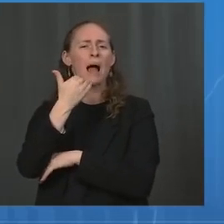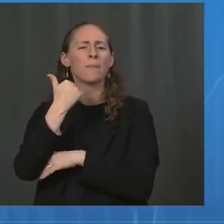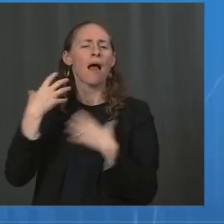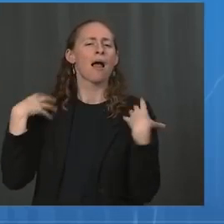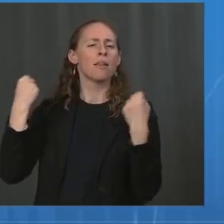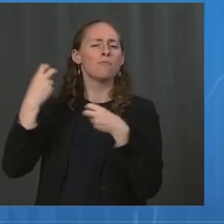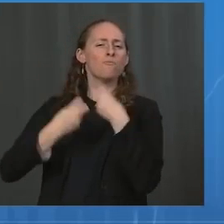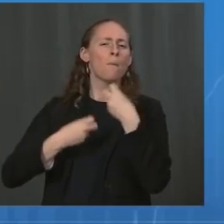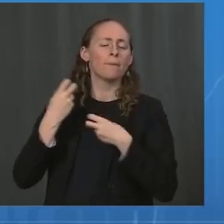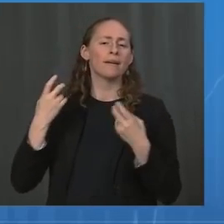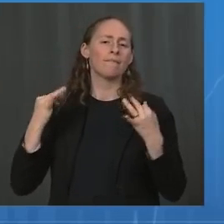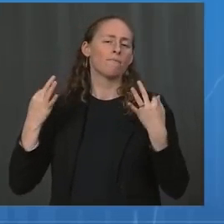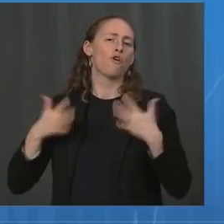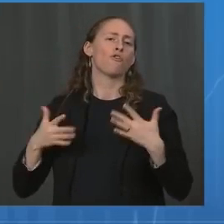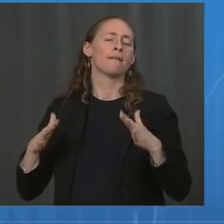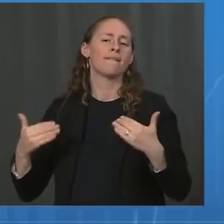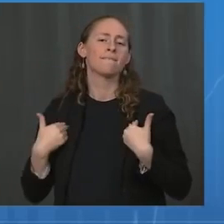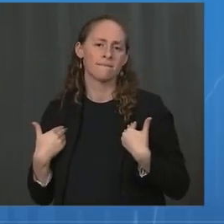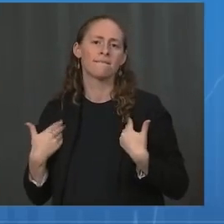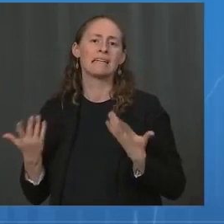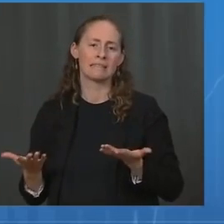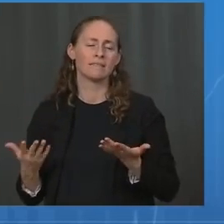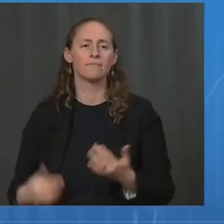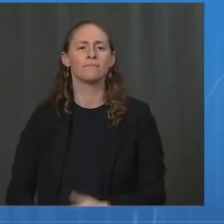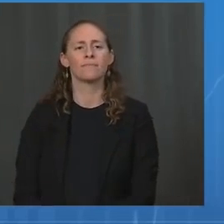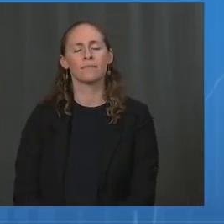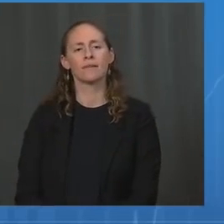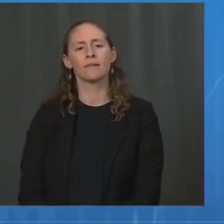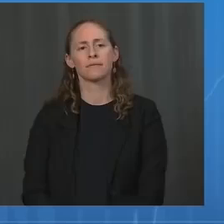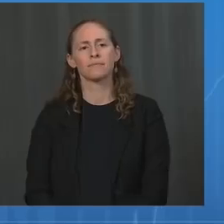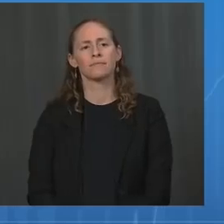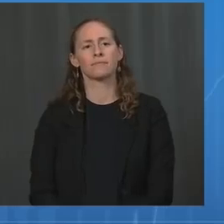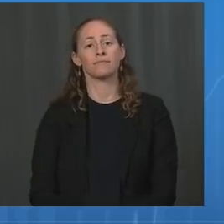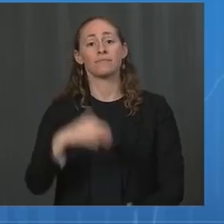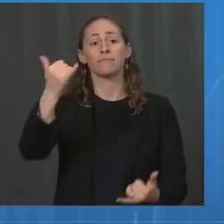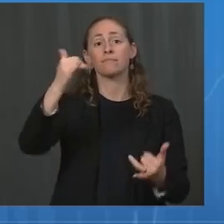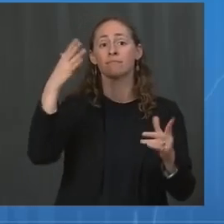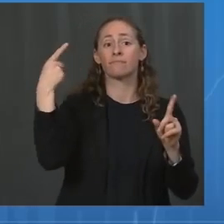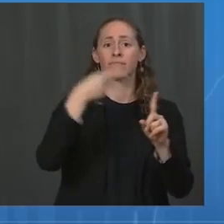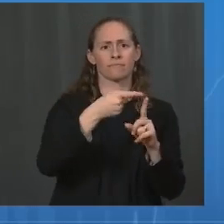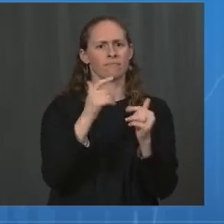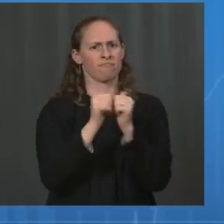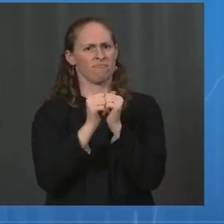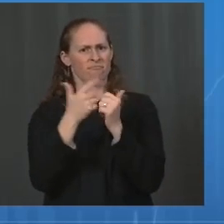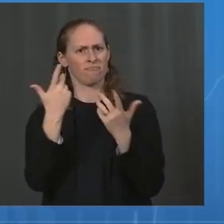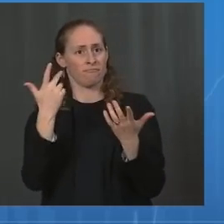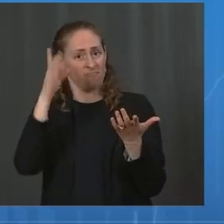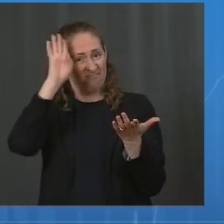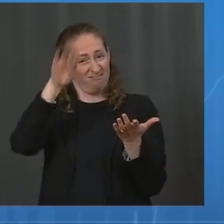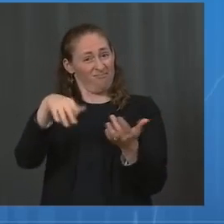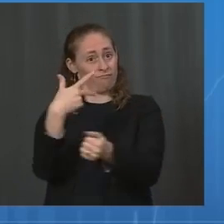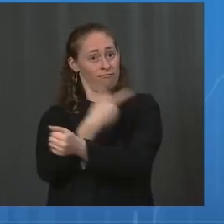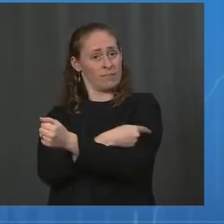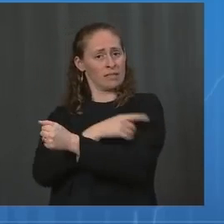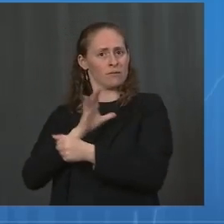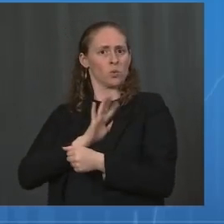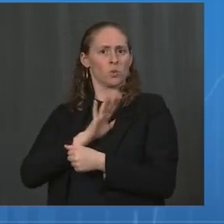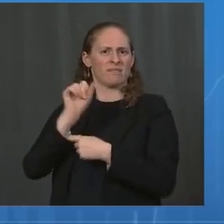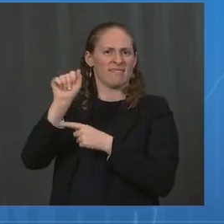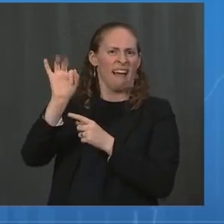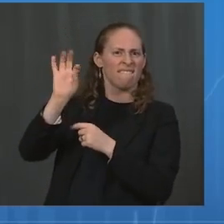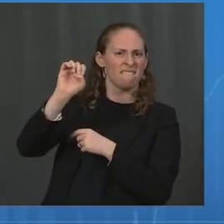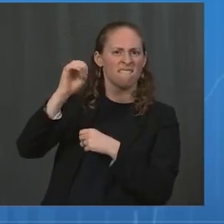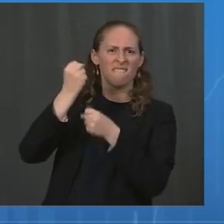What about the safety of COVID-19 vaccines in pregnant women? In over 35,000